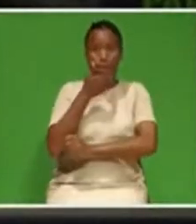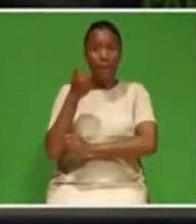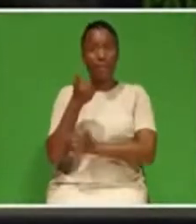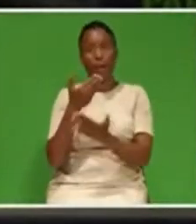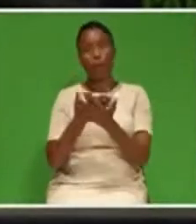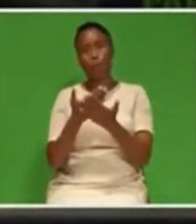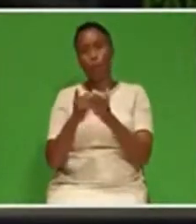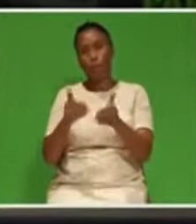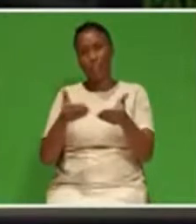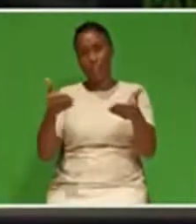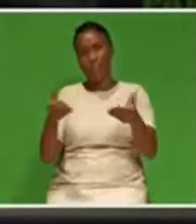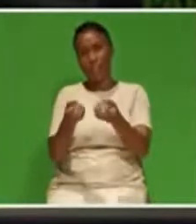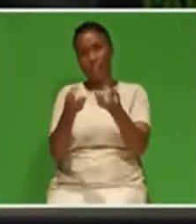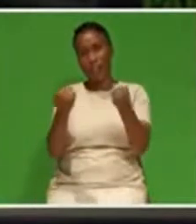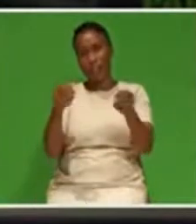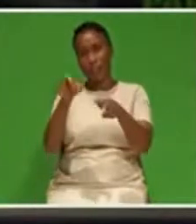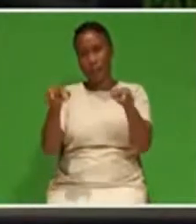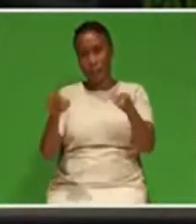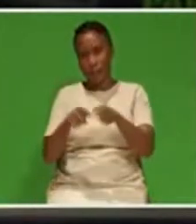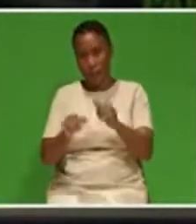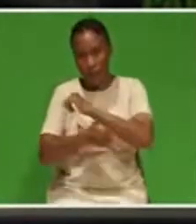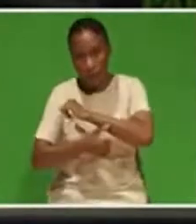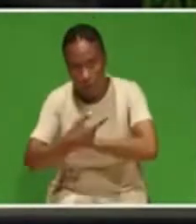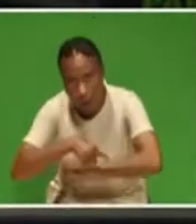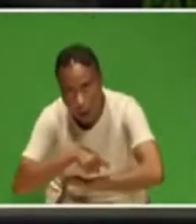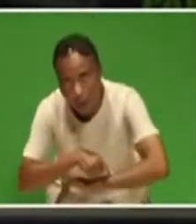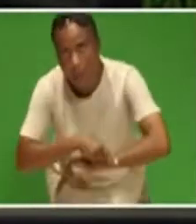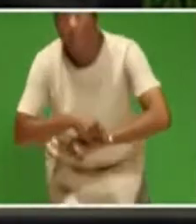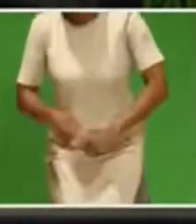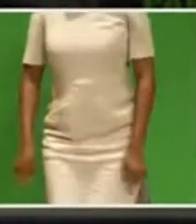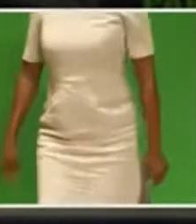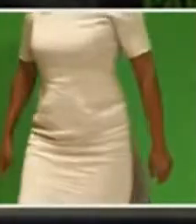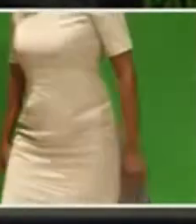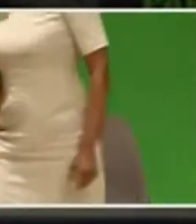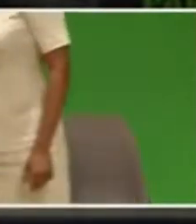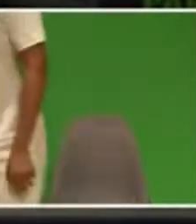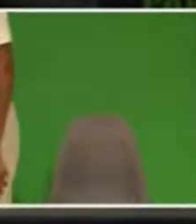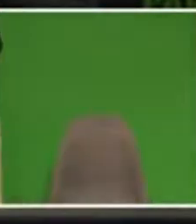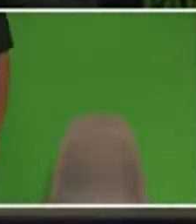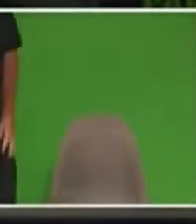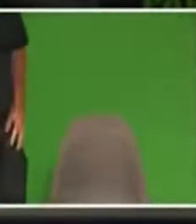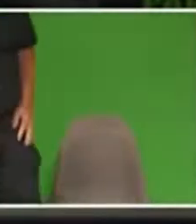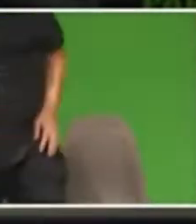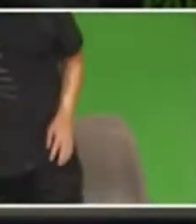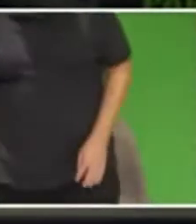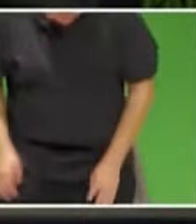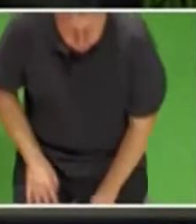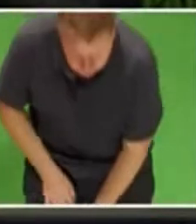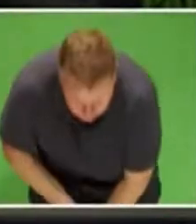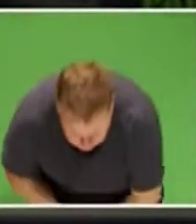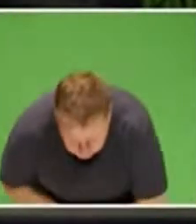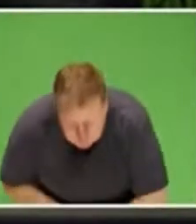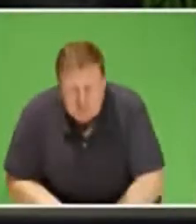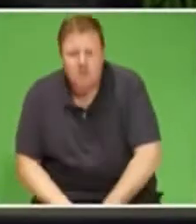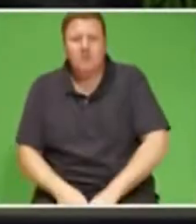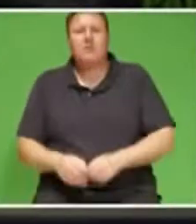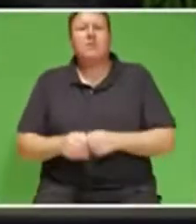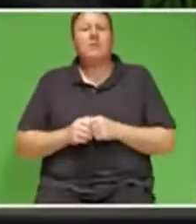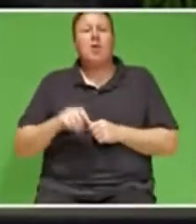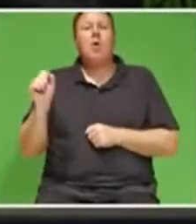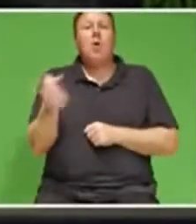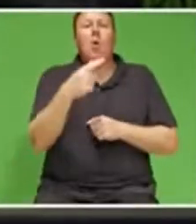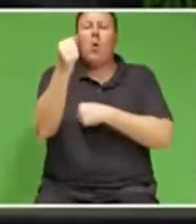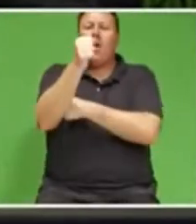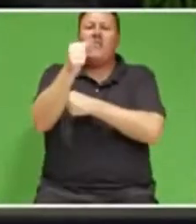to the people of our country. Further to this, I'm directing that all infrastructure and service departments